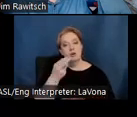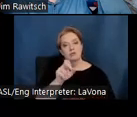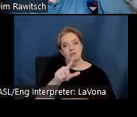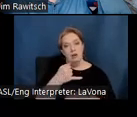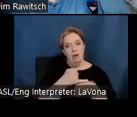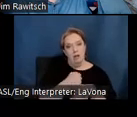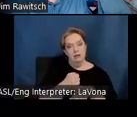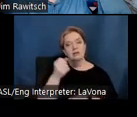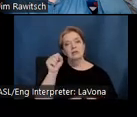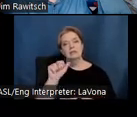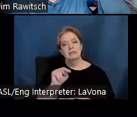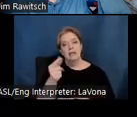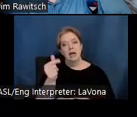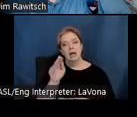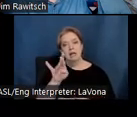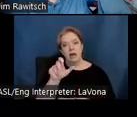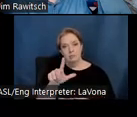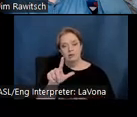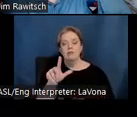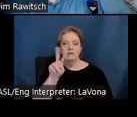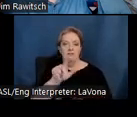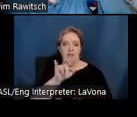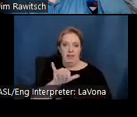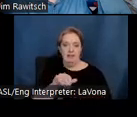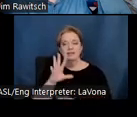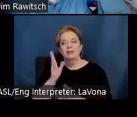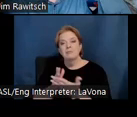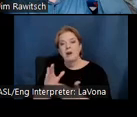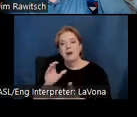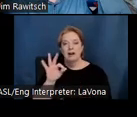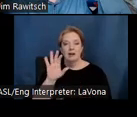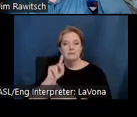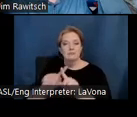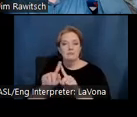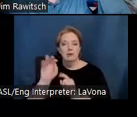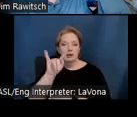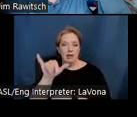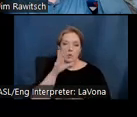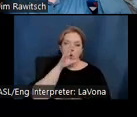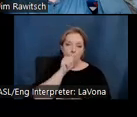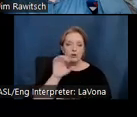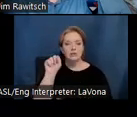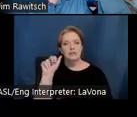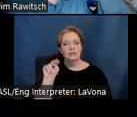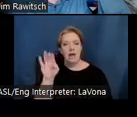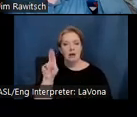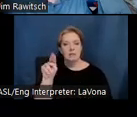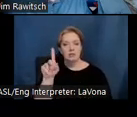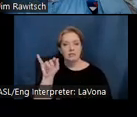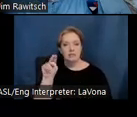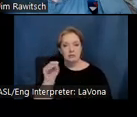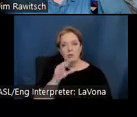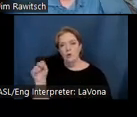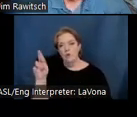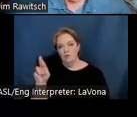Valleys, and portions of Orange, San Bernardino, and Riverside counties, and are grateful to have the opportunity to